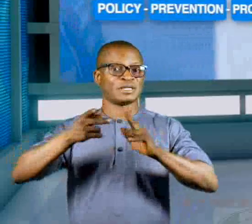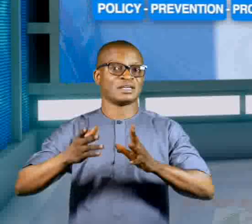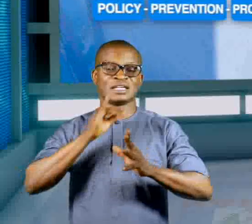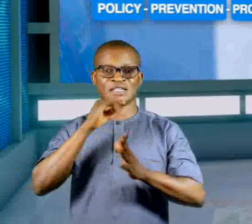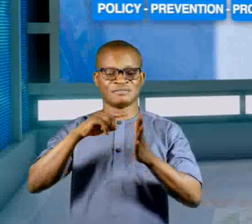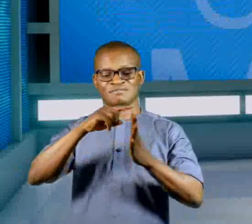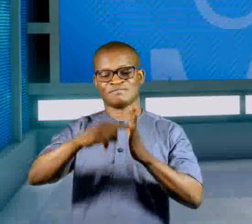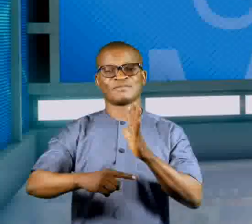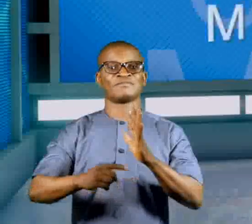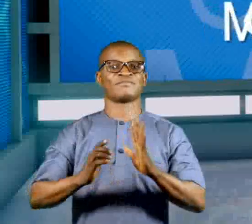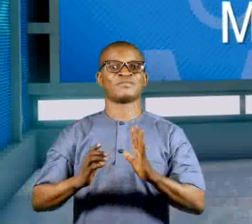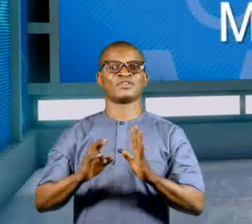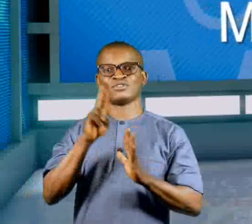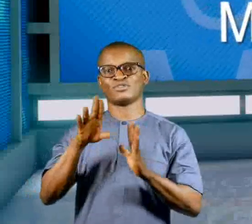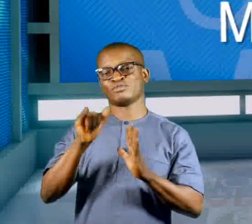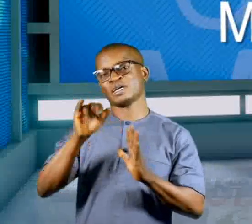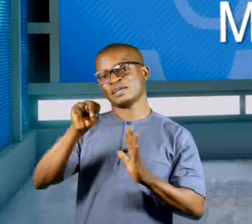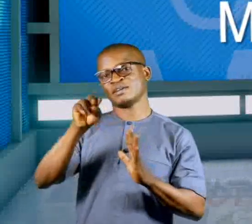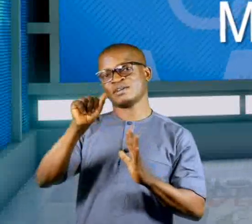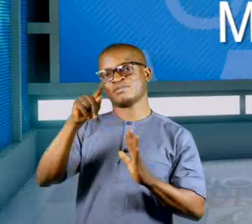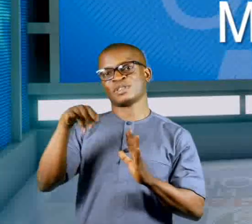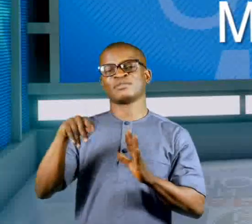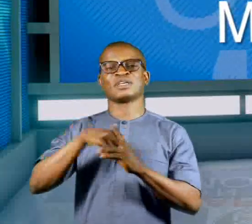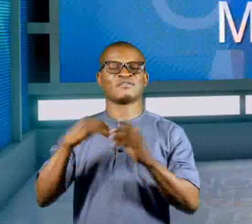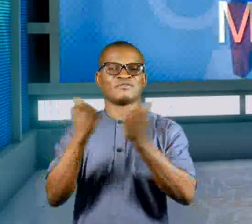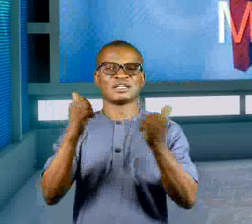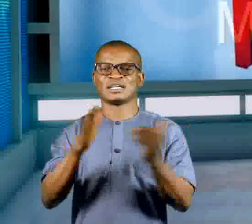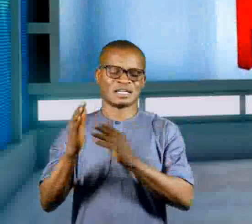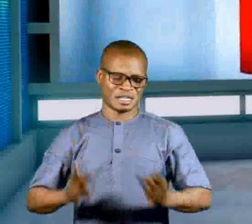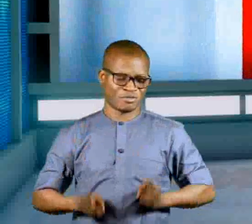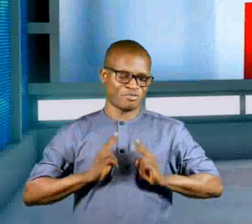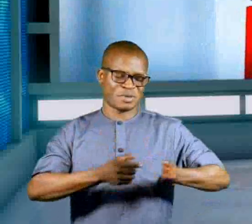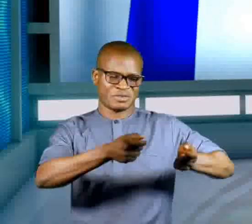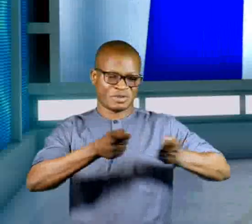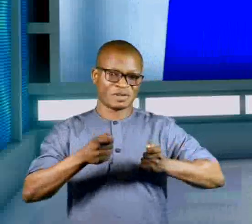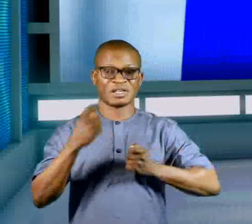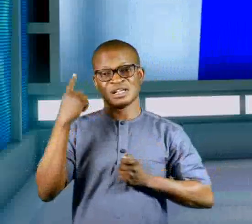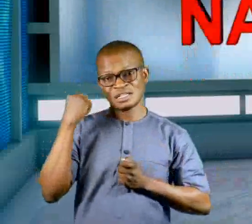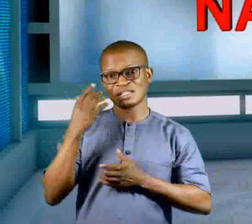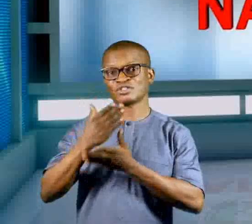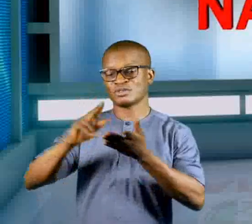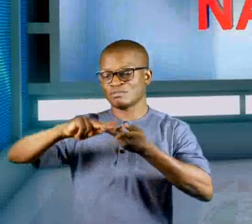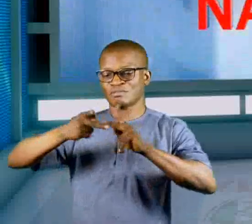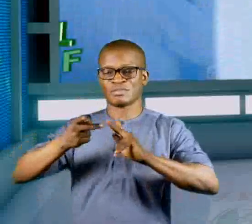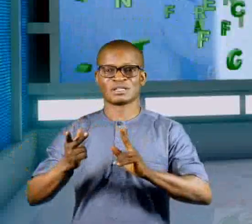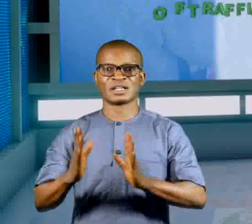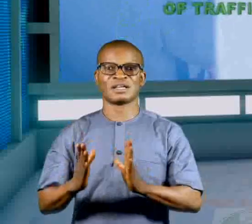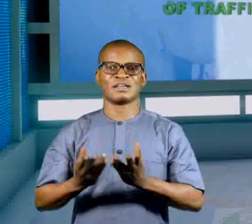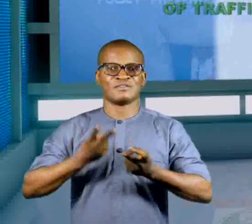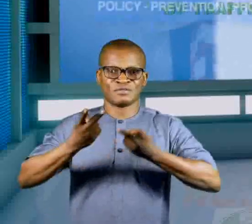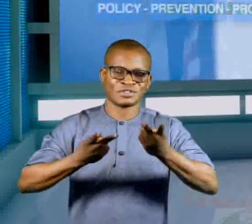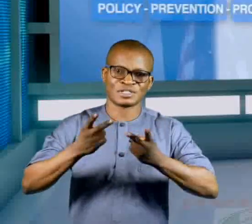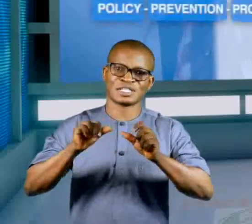Partnership is one of the five-pronged approach employed by Naptip in its fight against human trafficking. Recently, some of the partners